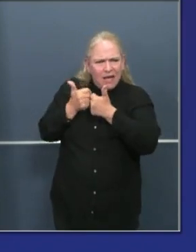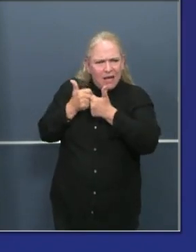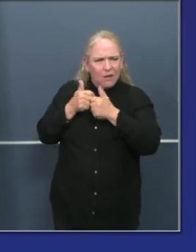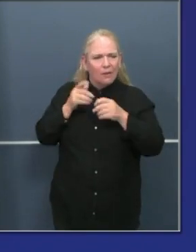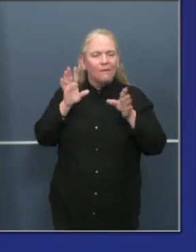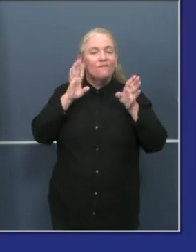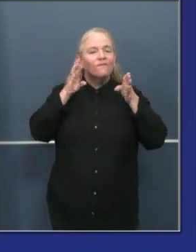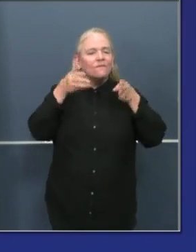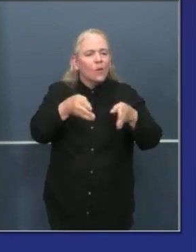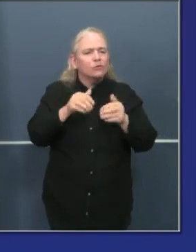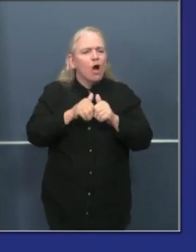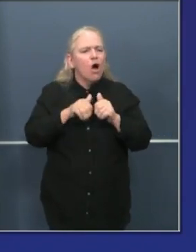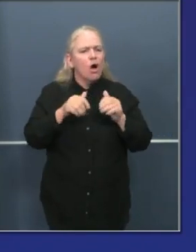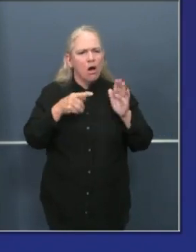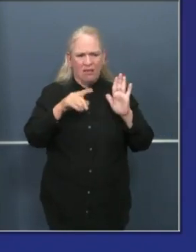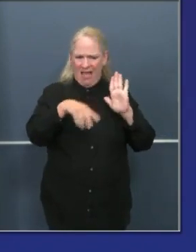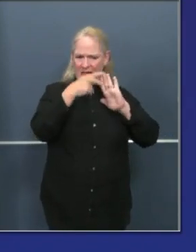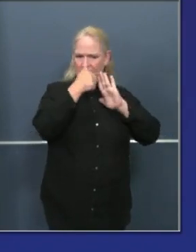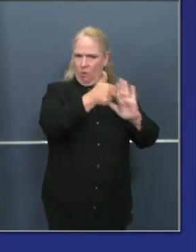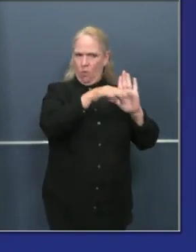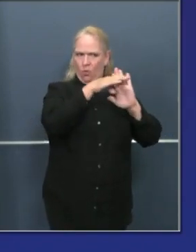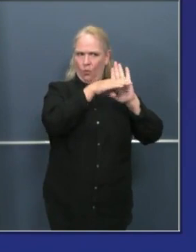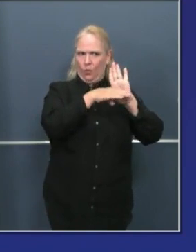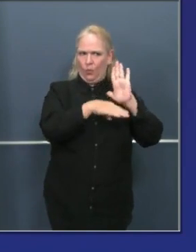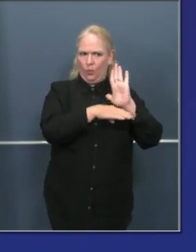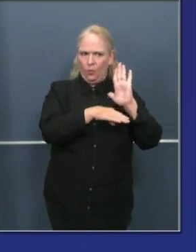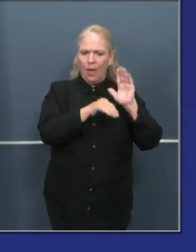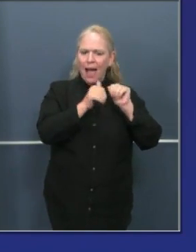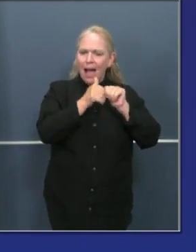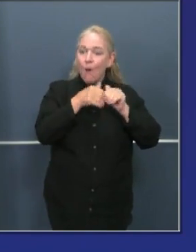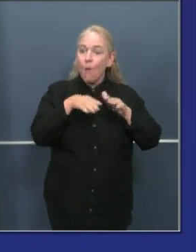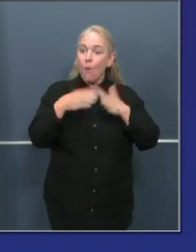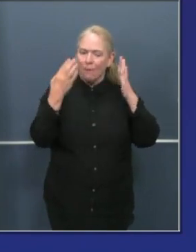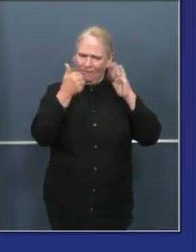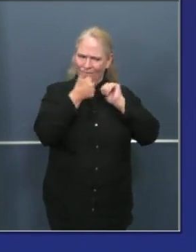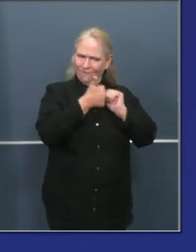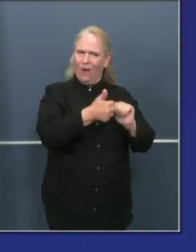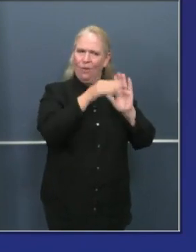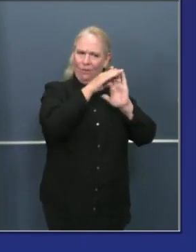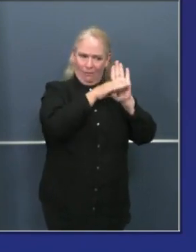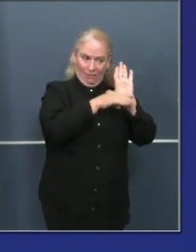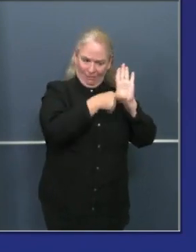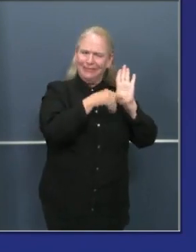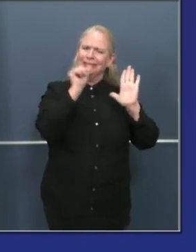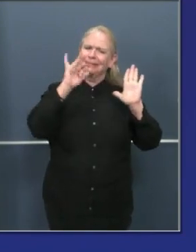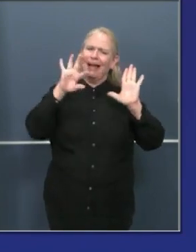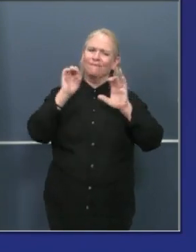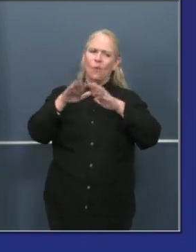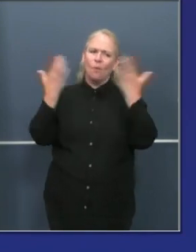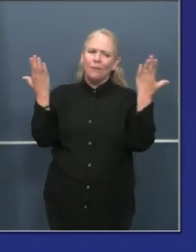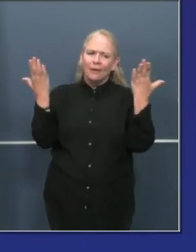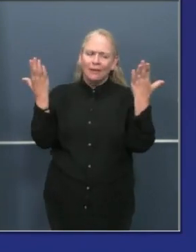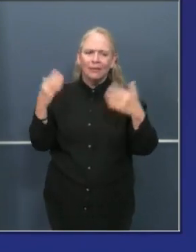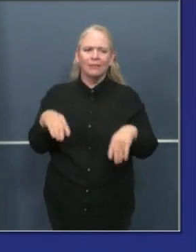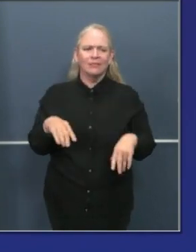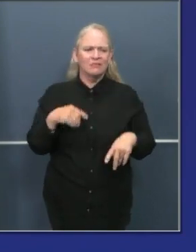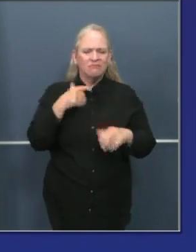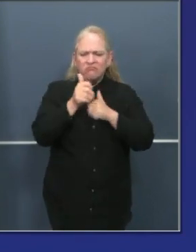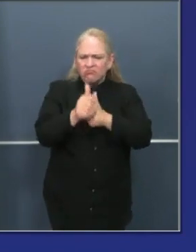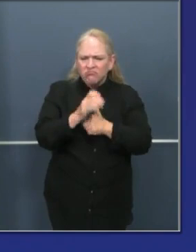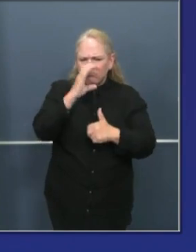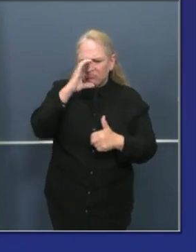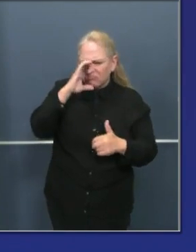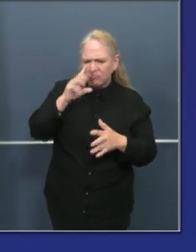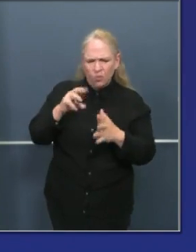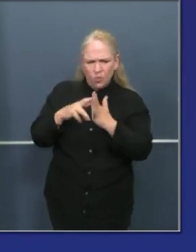focus on how to safely reopen our economy. What are the mitigations that need to be in place? What are the expectations that